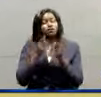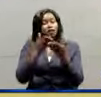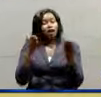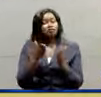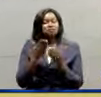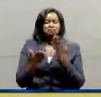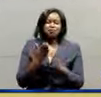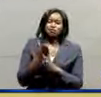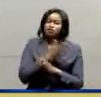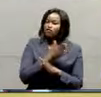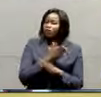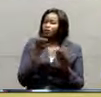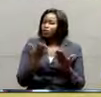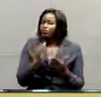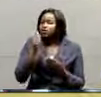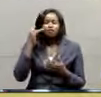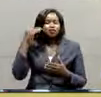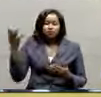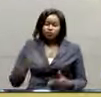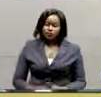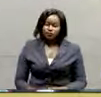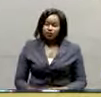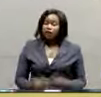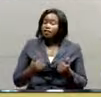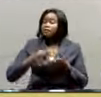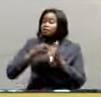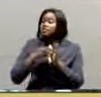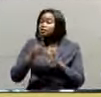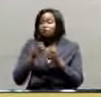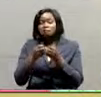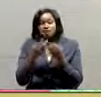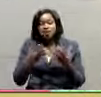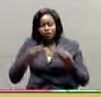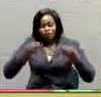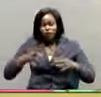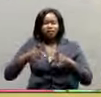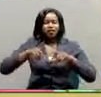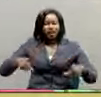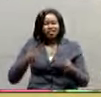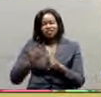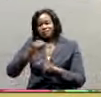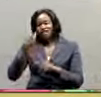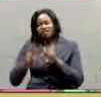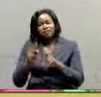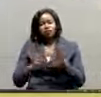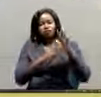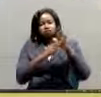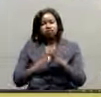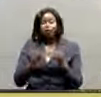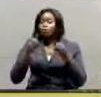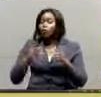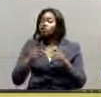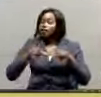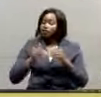been privy to. And this means many people will lose land. More vulnerable people will lose land. But